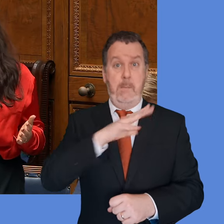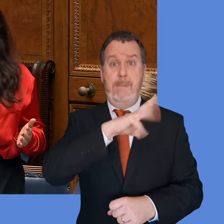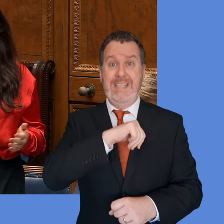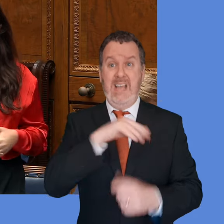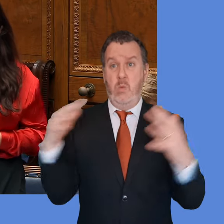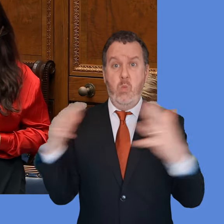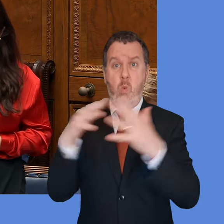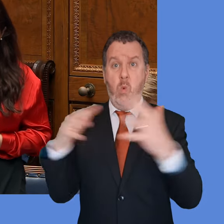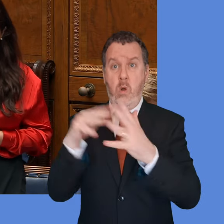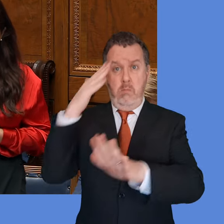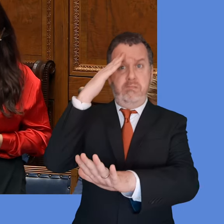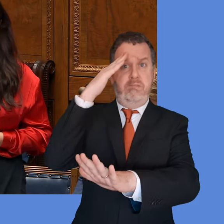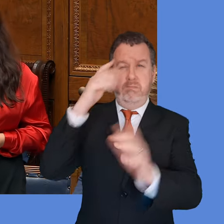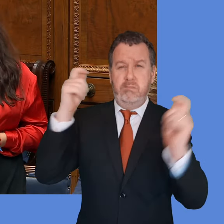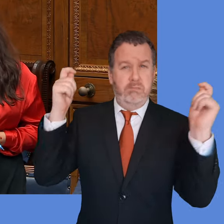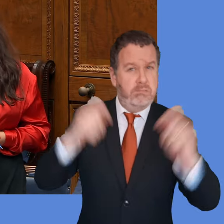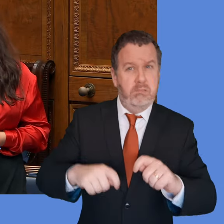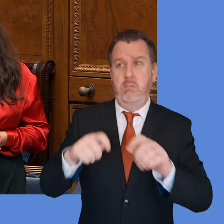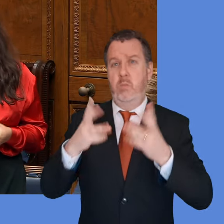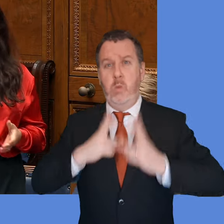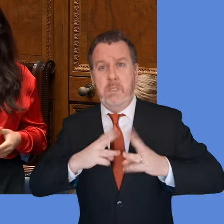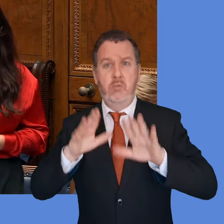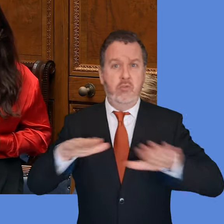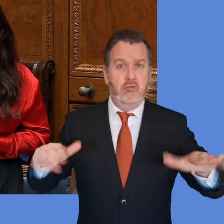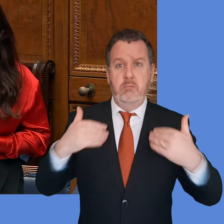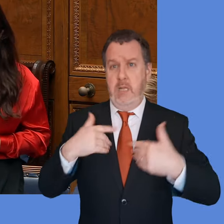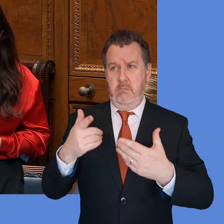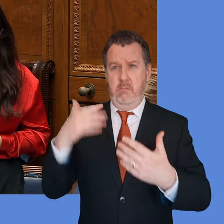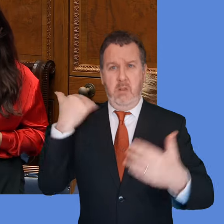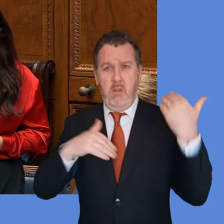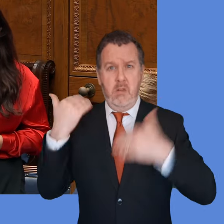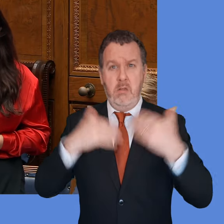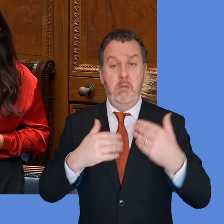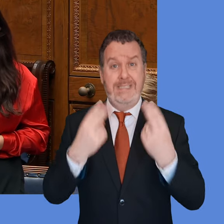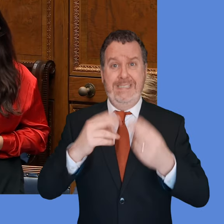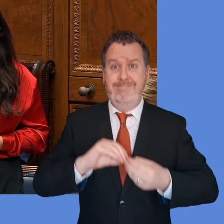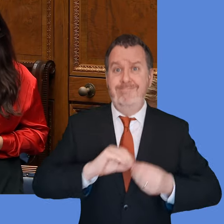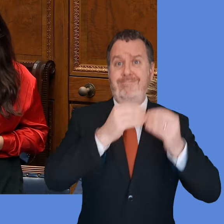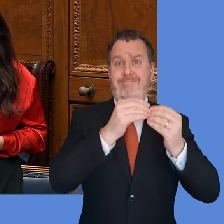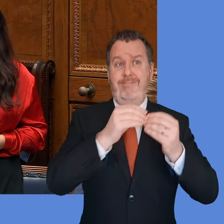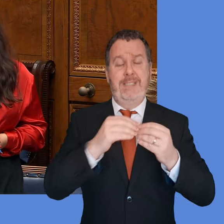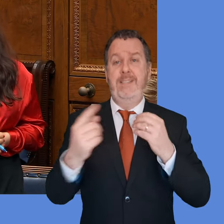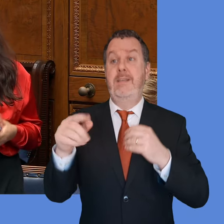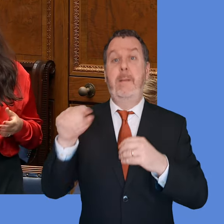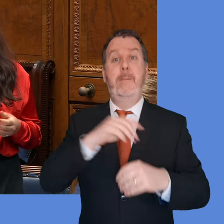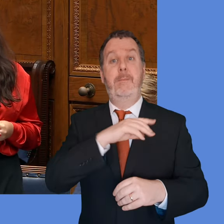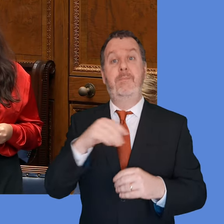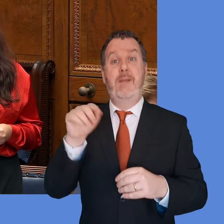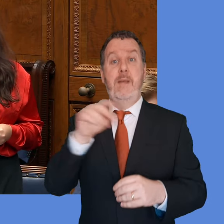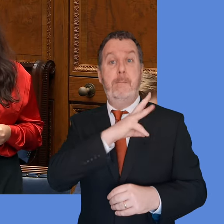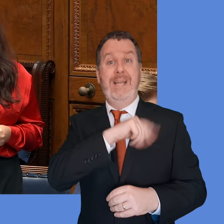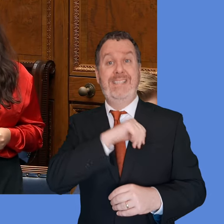Does the First Minister agree with me that we must step up to the mark and urgently create and commit a Palestinian visa scheme to